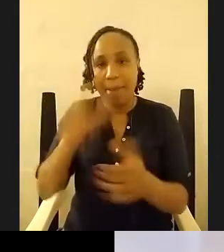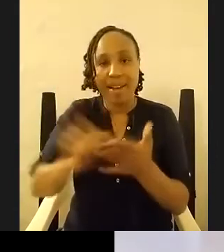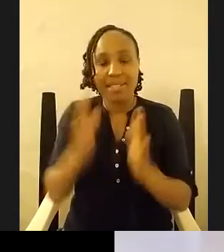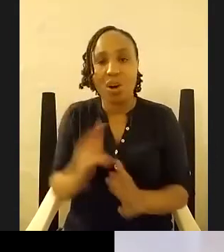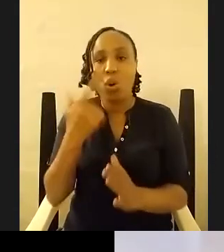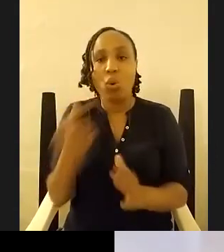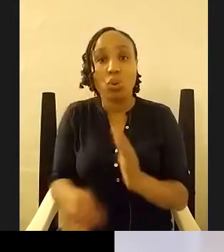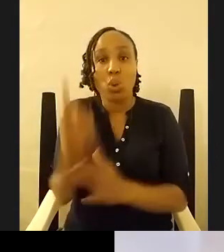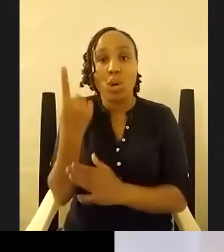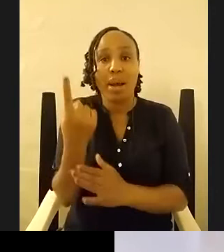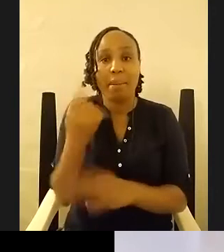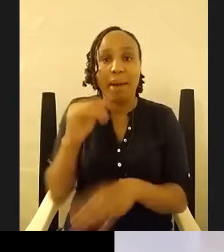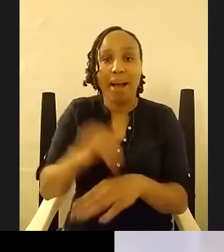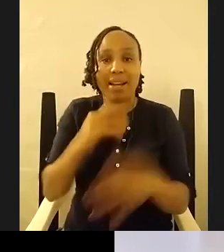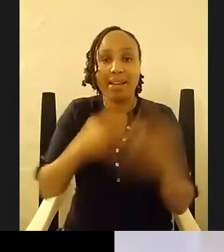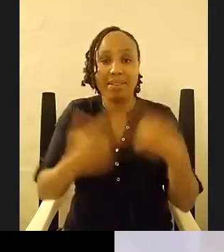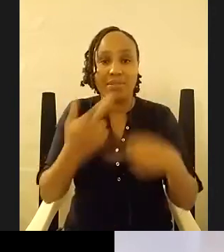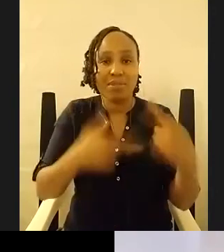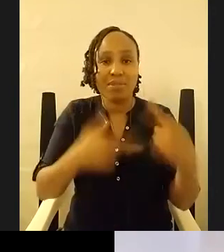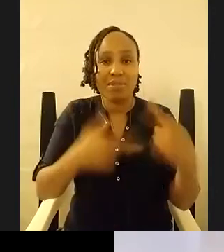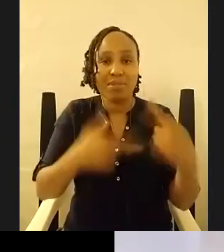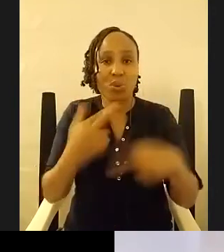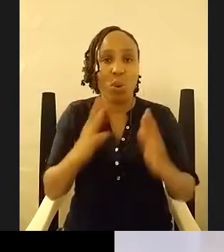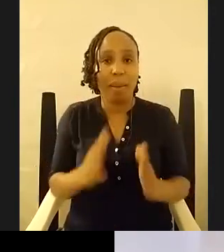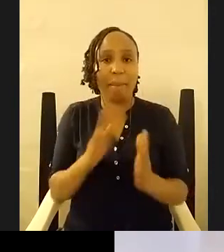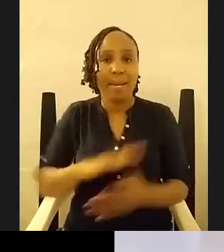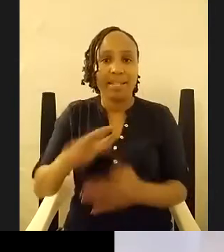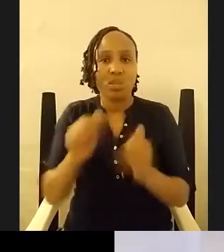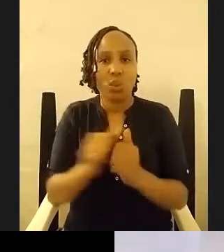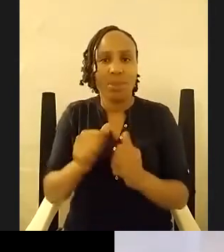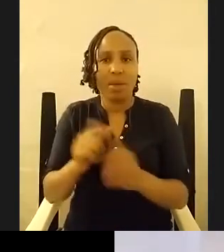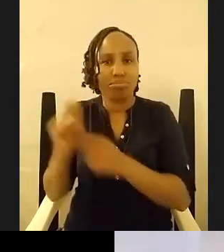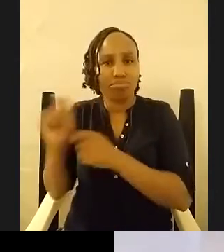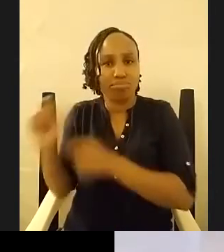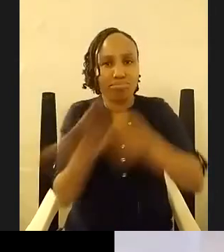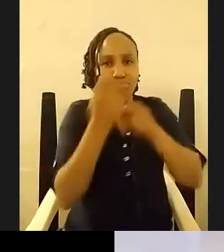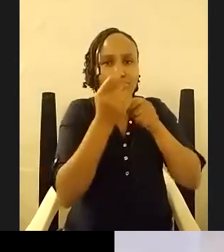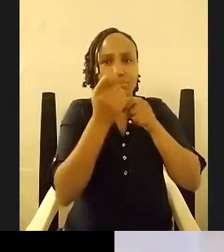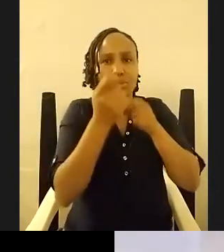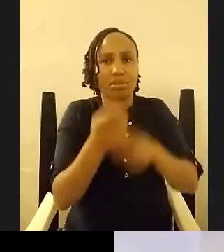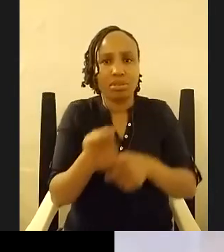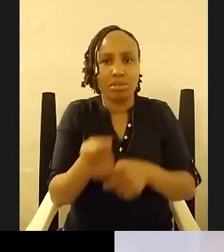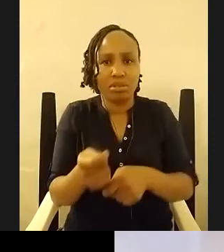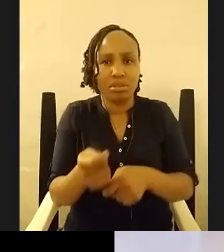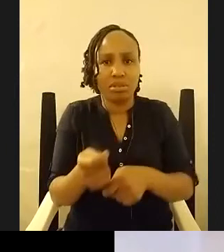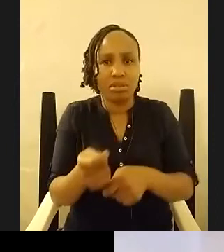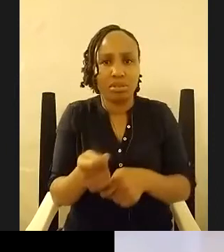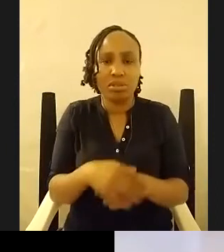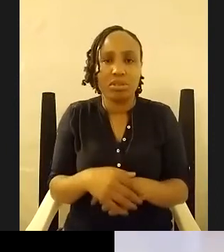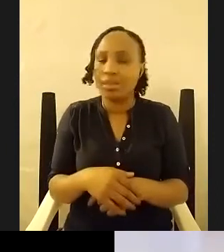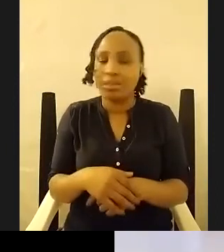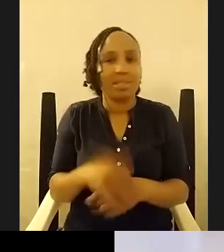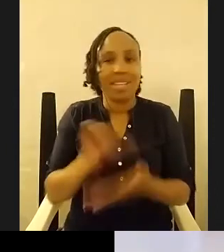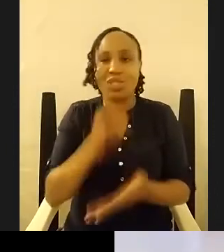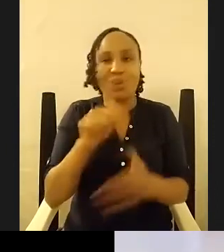um place i think with a baseball bat no no no no no that's that's that's not that level that's that's not quite that level no